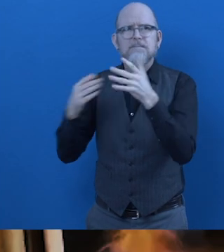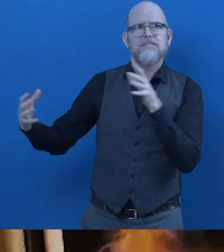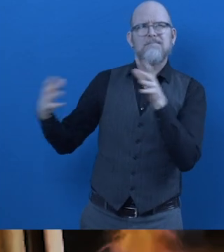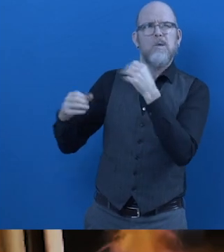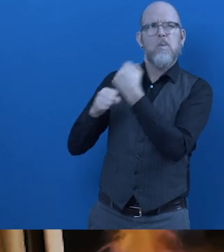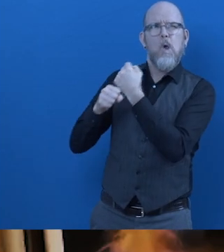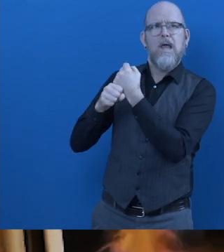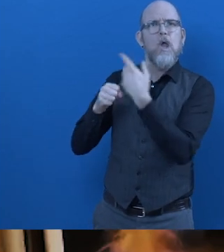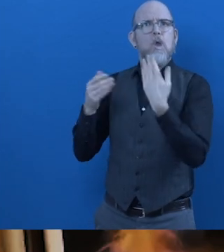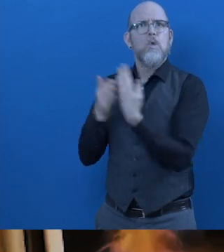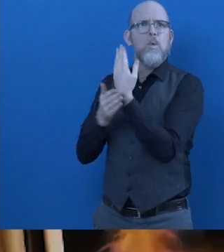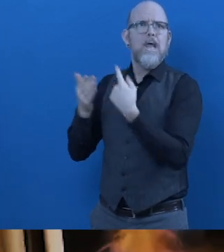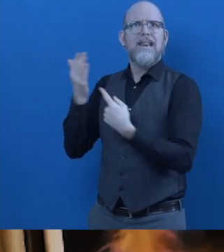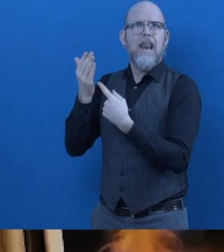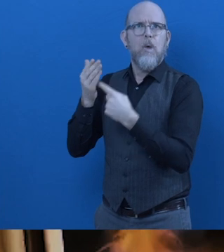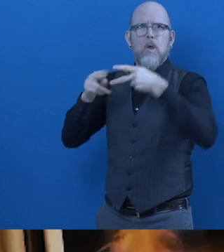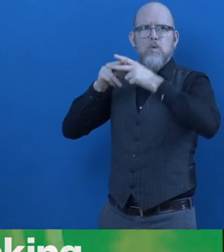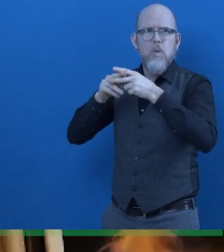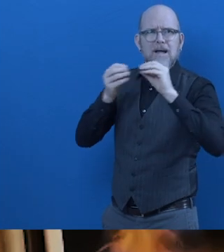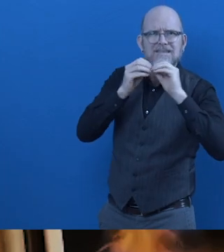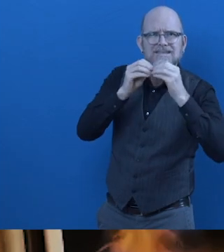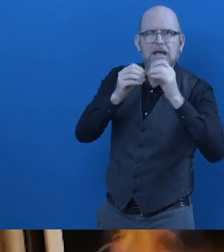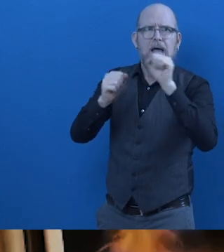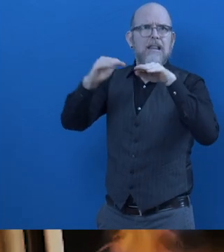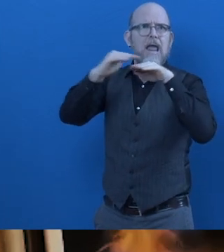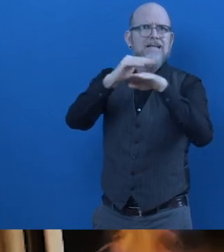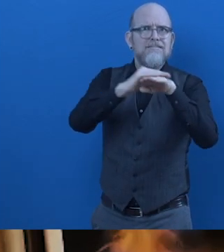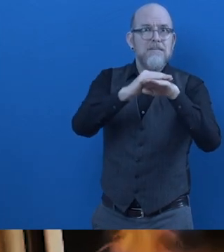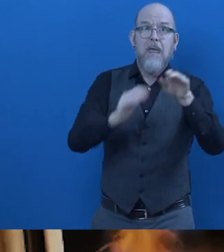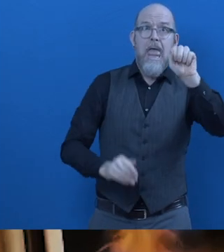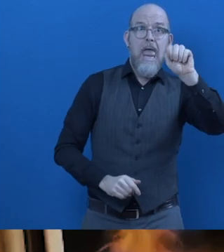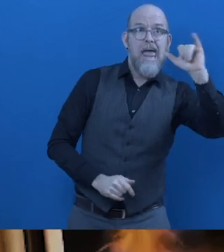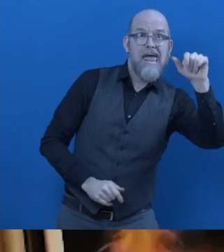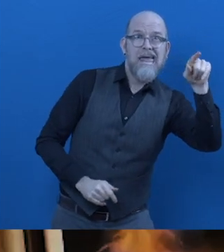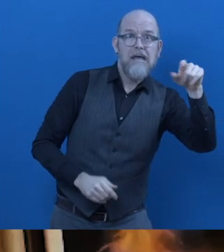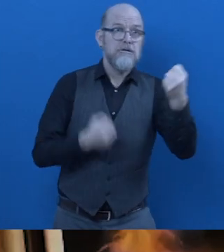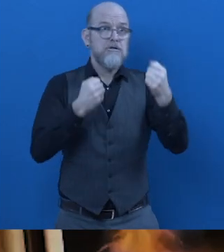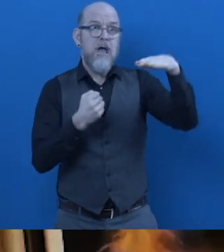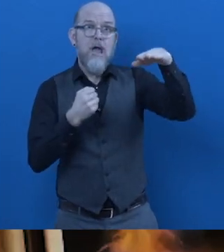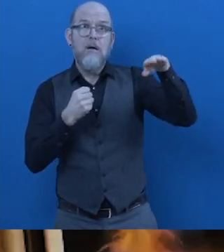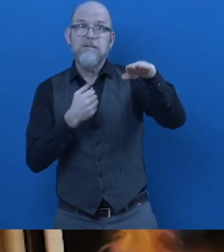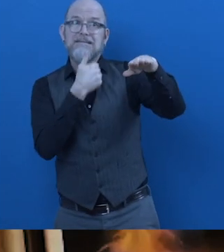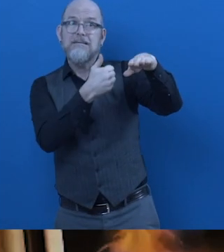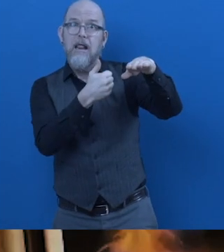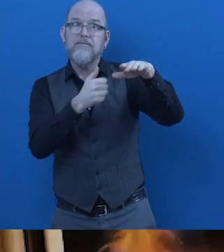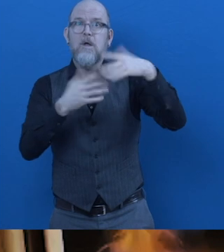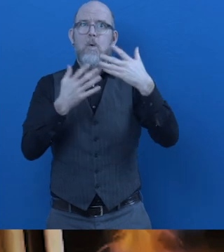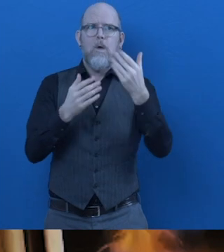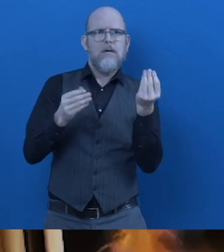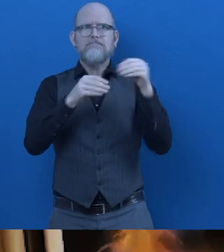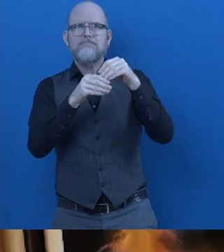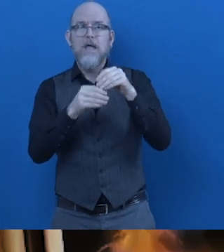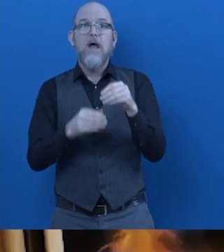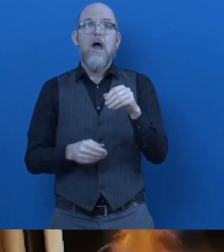emerging tools accessible. These are tools like artificial intelligence, autonomous vehicles, and extended reality tools like